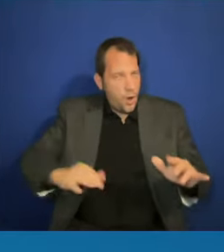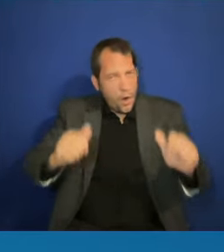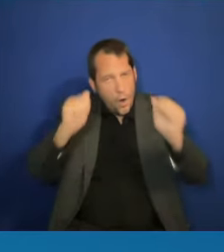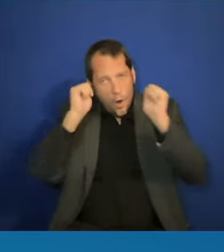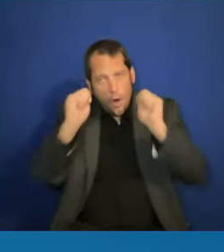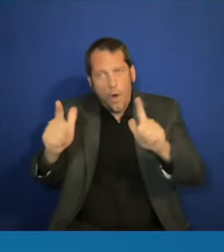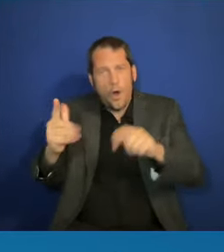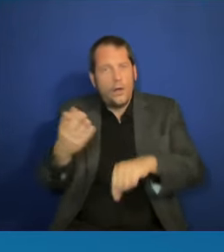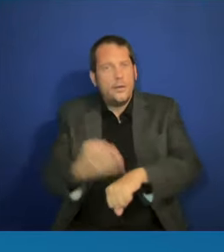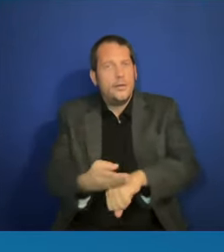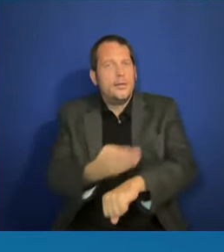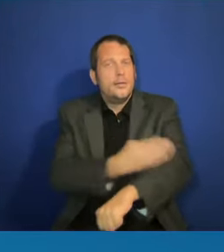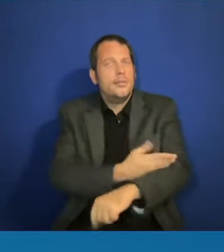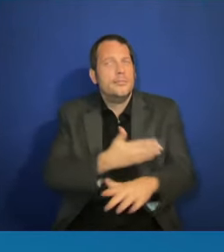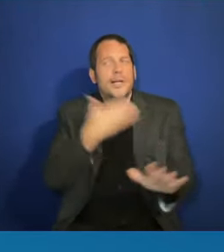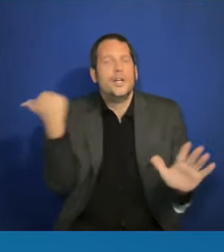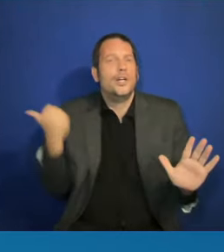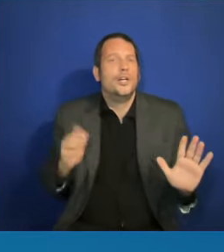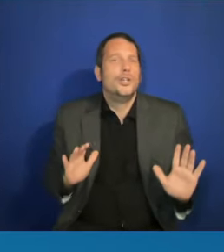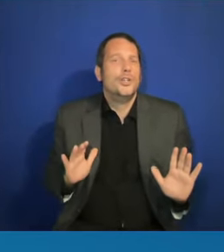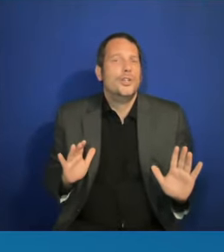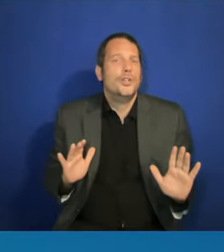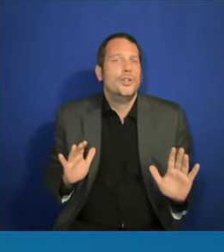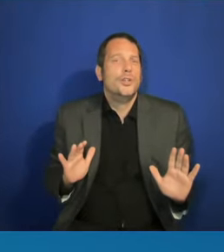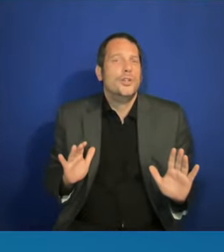equity and prioritize equity.